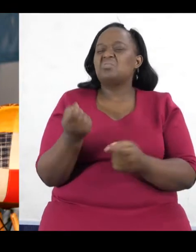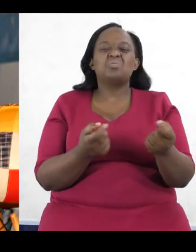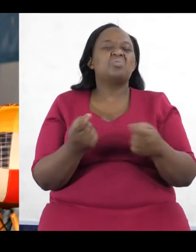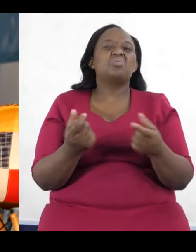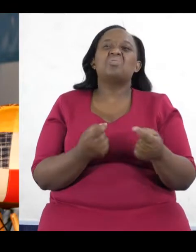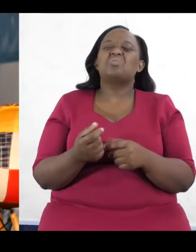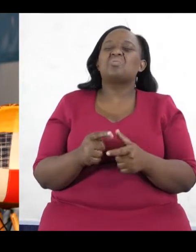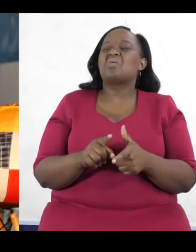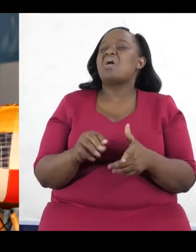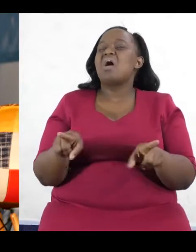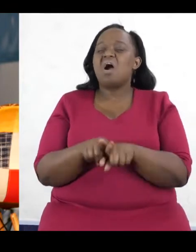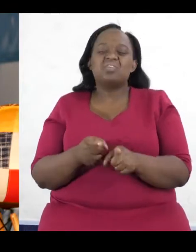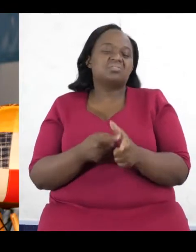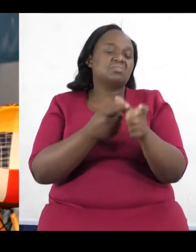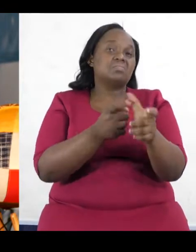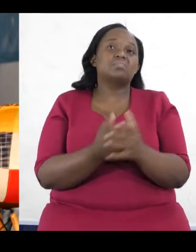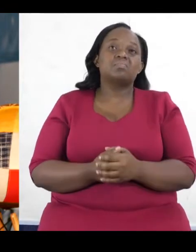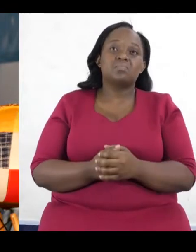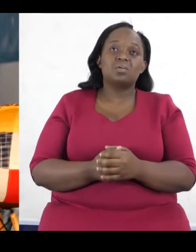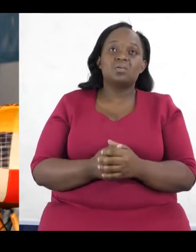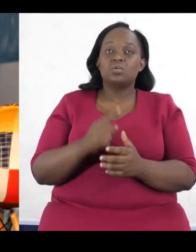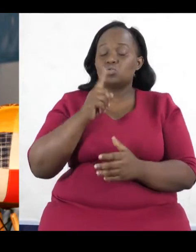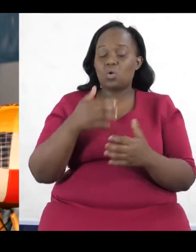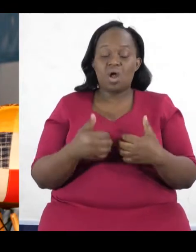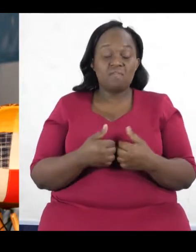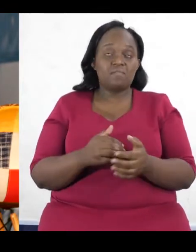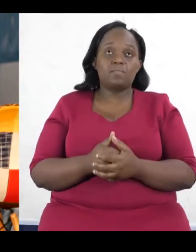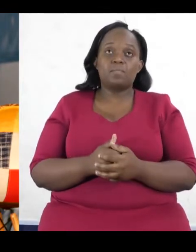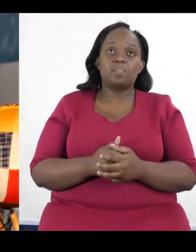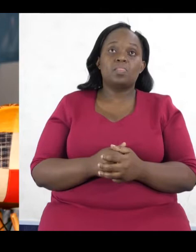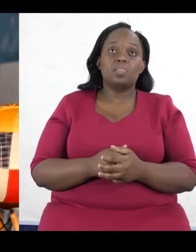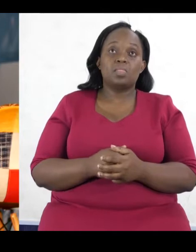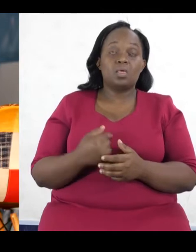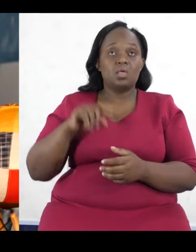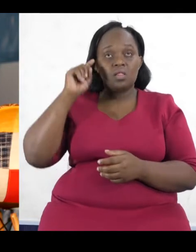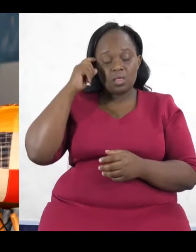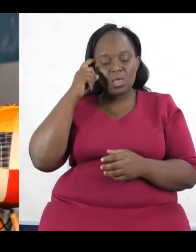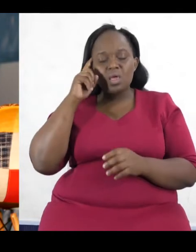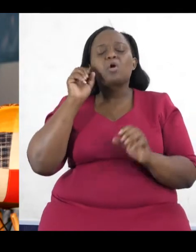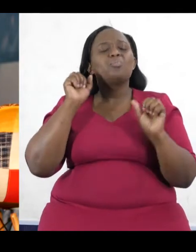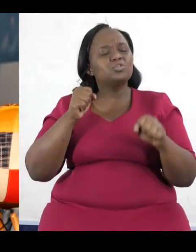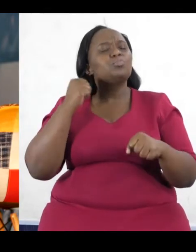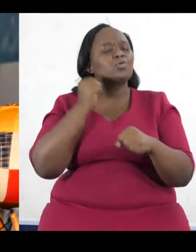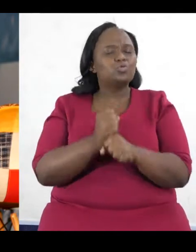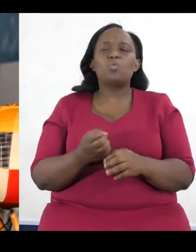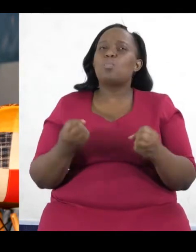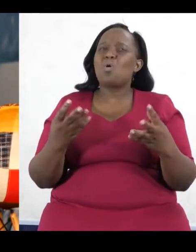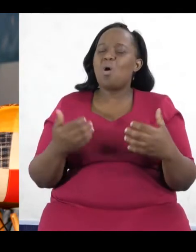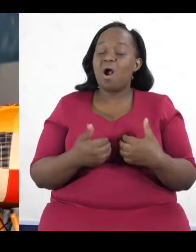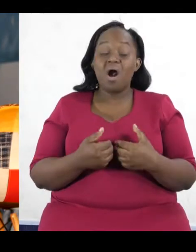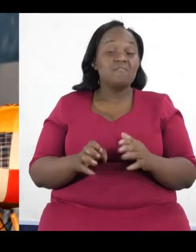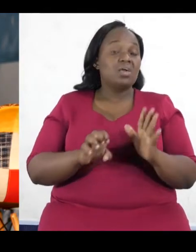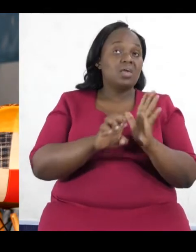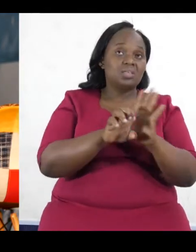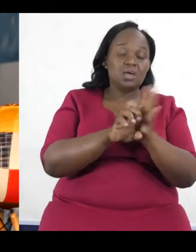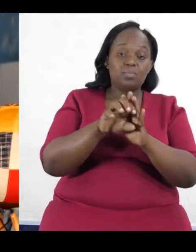Like, okay, yeah, we have this Cassandescope for young people, whatever. So, there's that as well. And I think more can be done, really, because in other spaces,